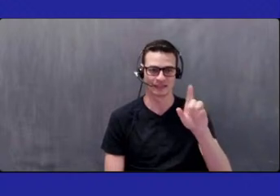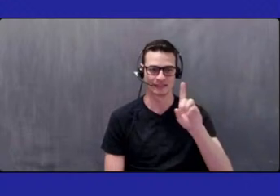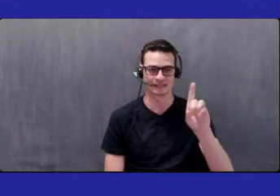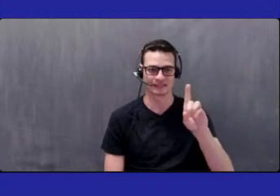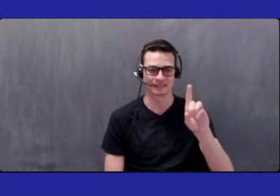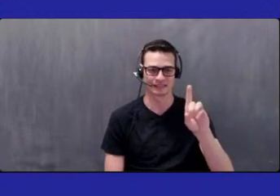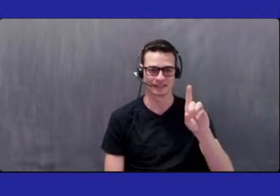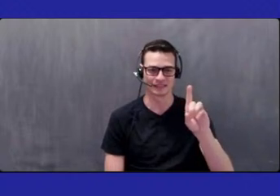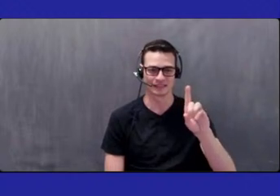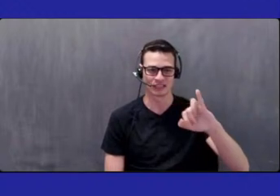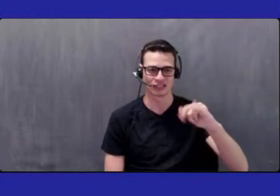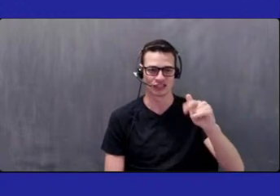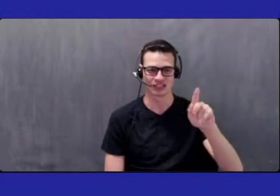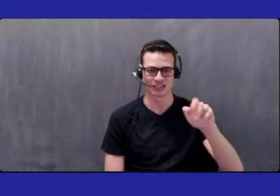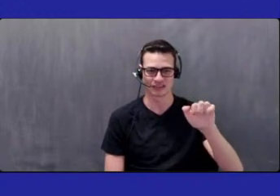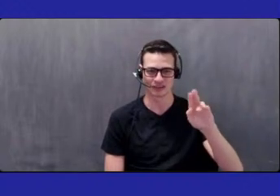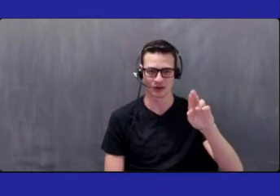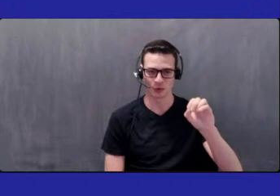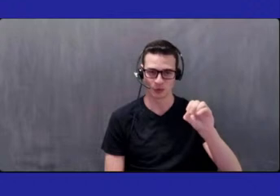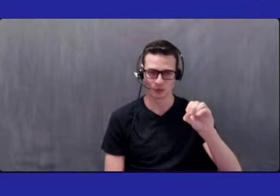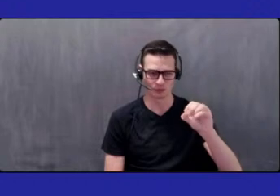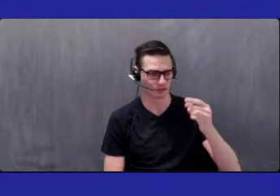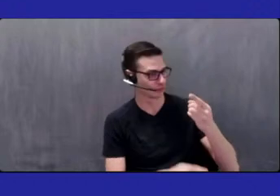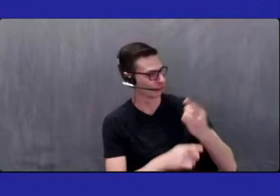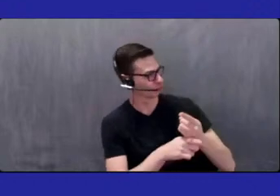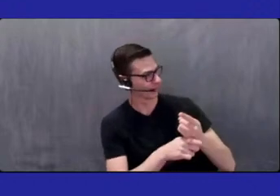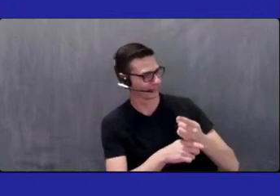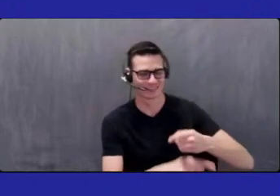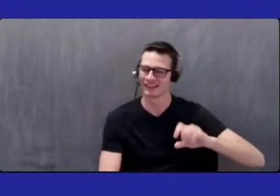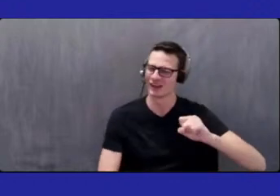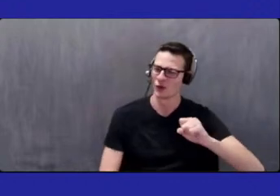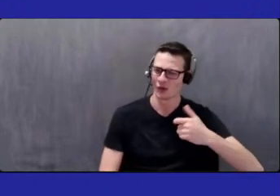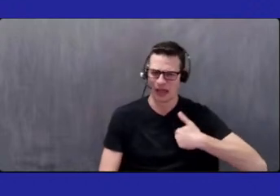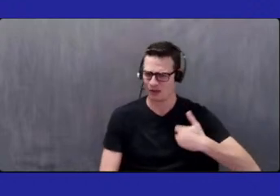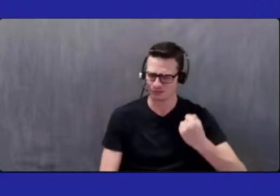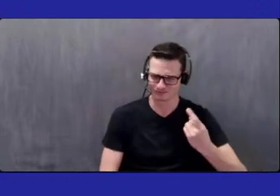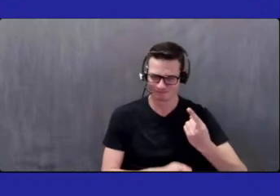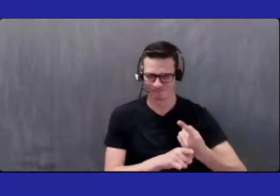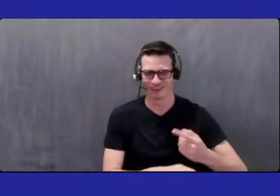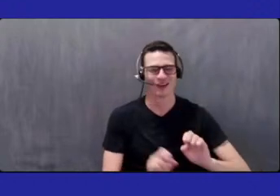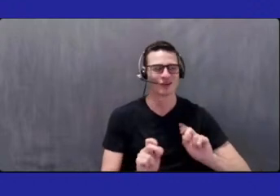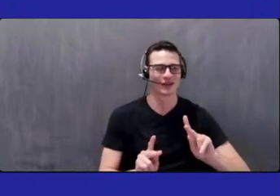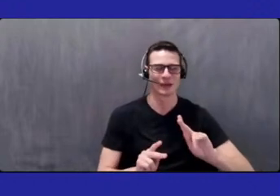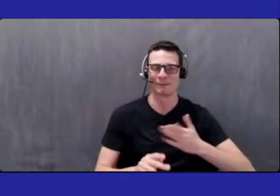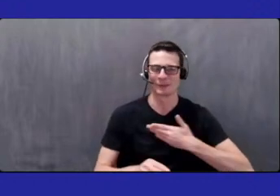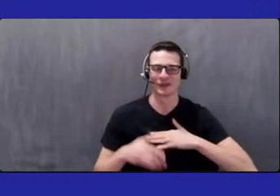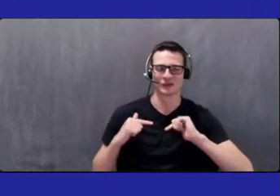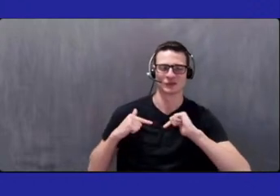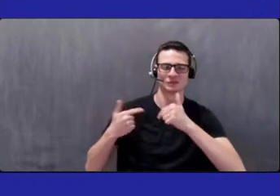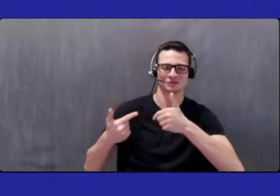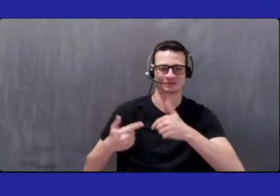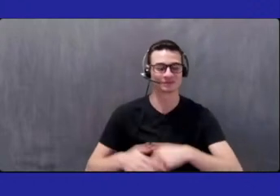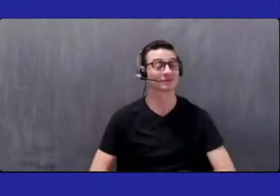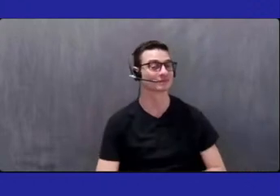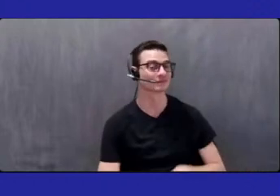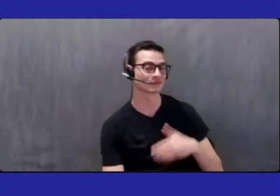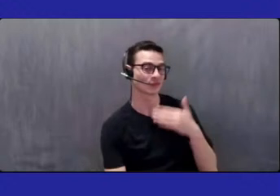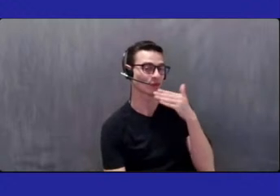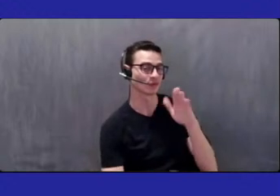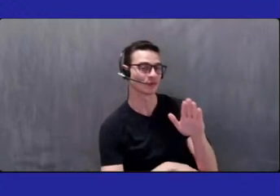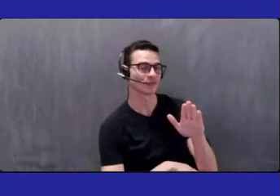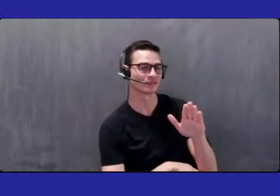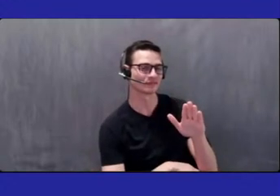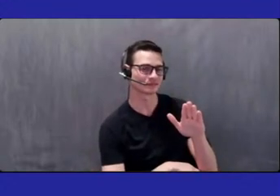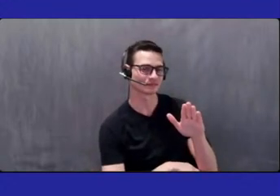Right. All right. I got it right. Please. Good evening. Thank you, Dr. Katz and the Community